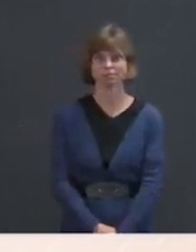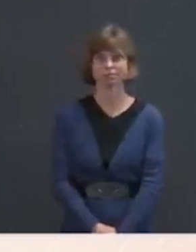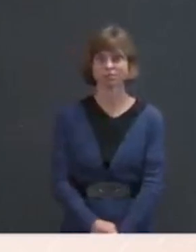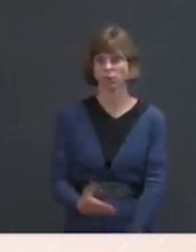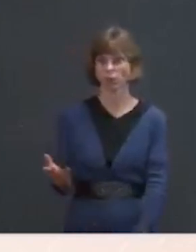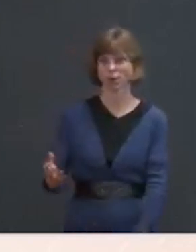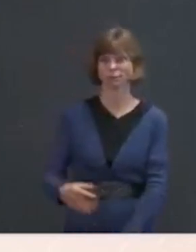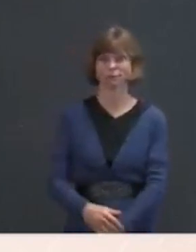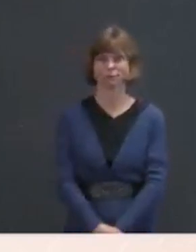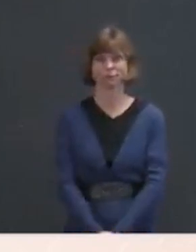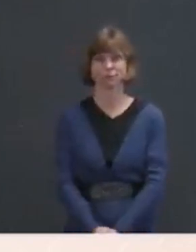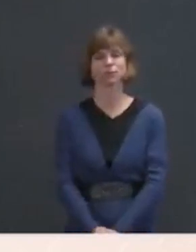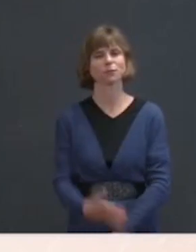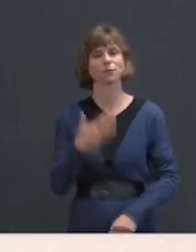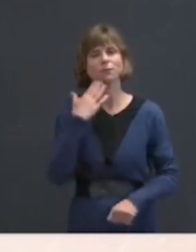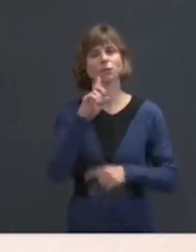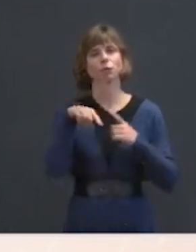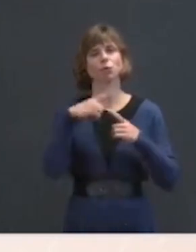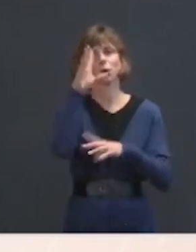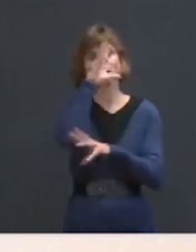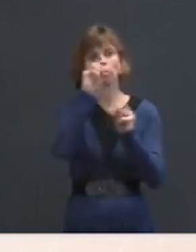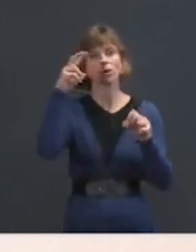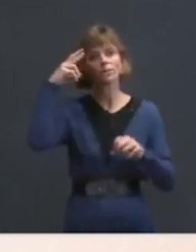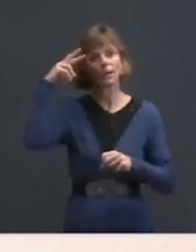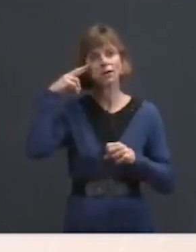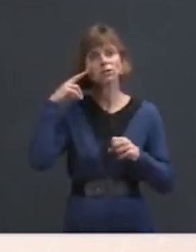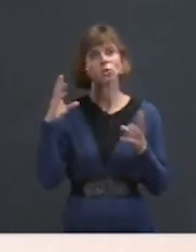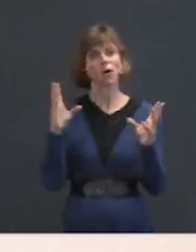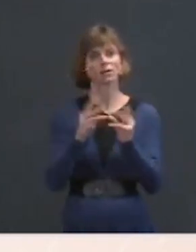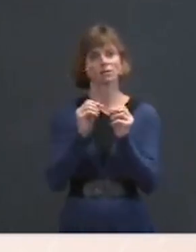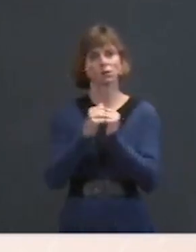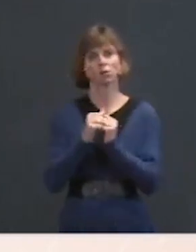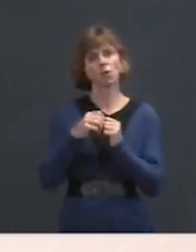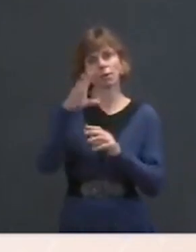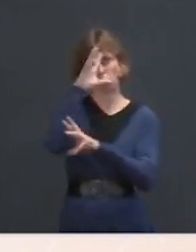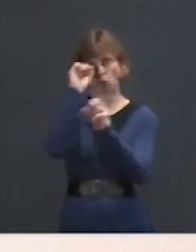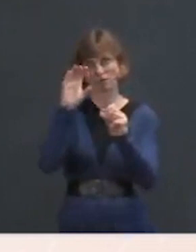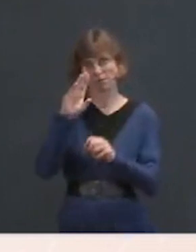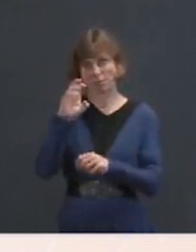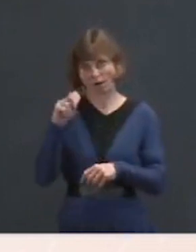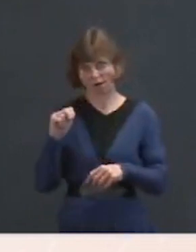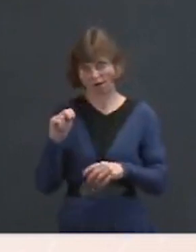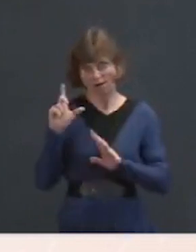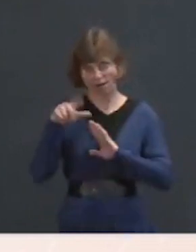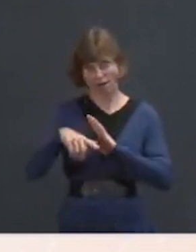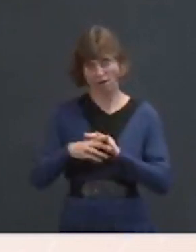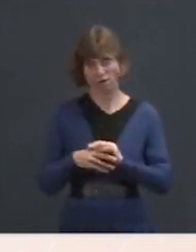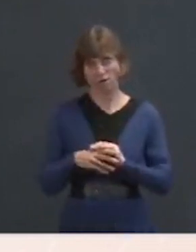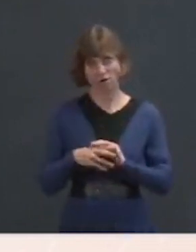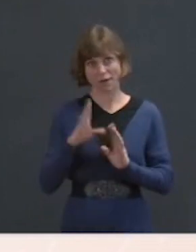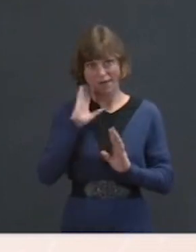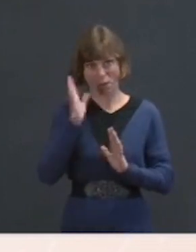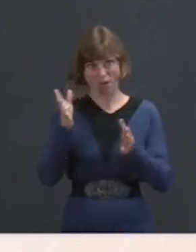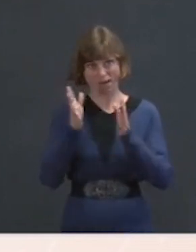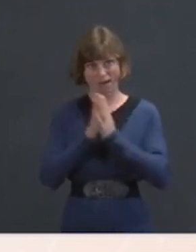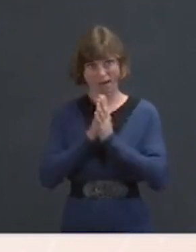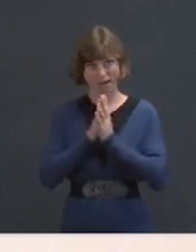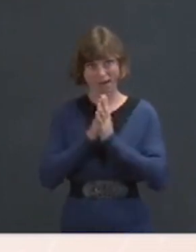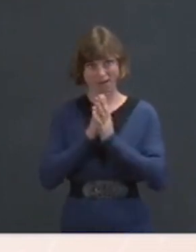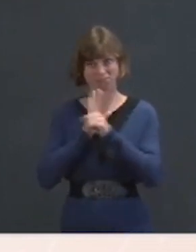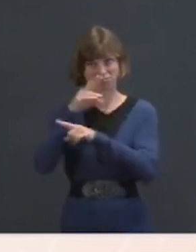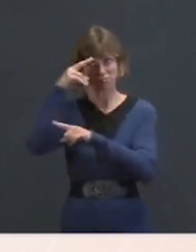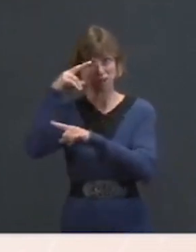So when the President of Mexico meets with President Biden a little bit later today, he is expected to ask if President Biden would consider